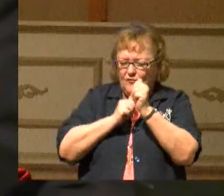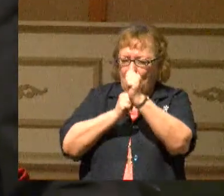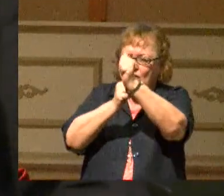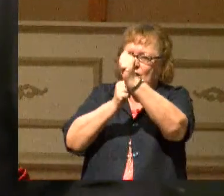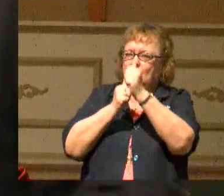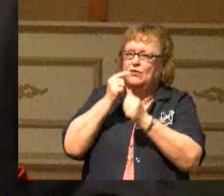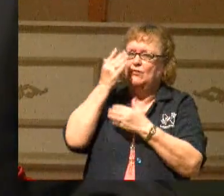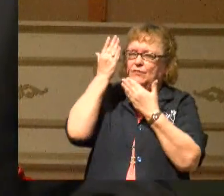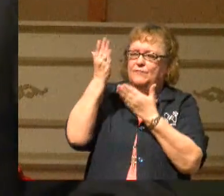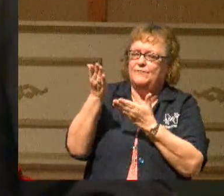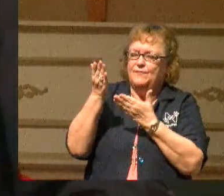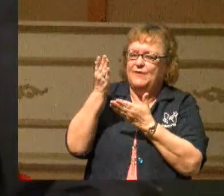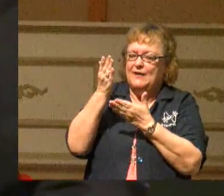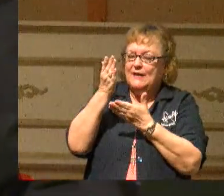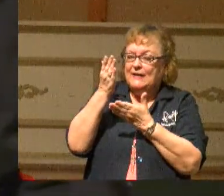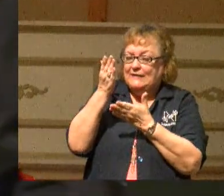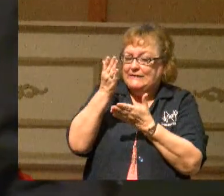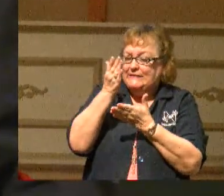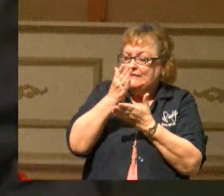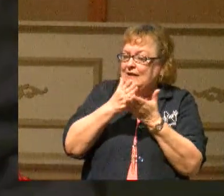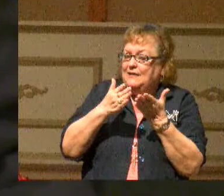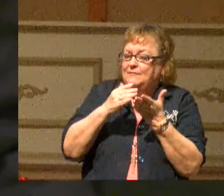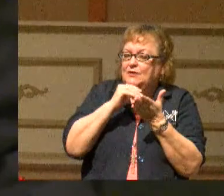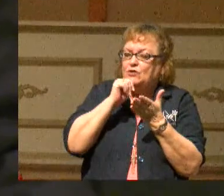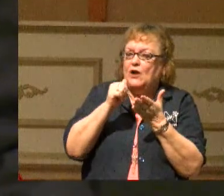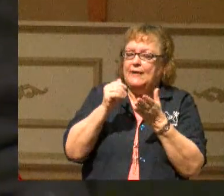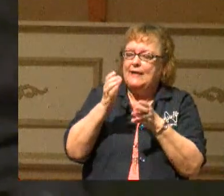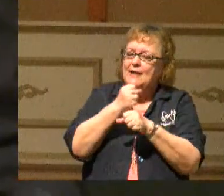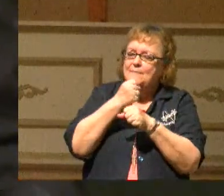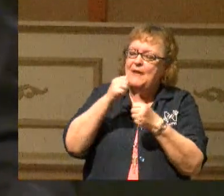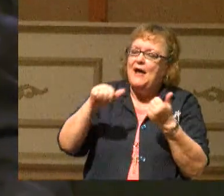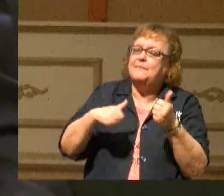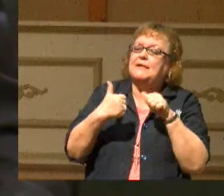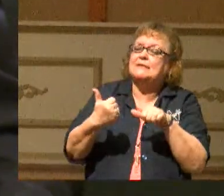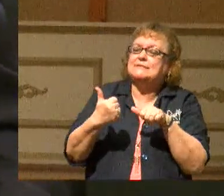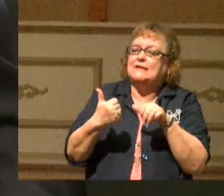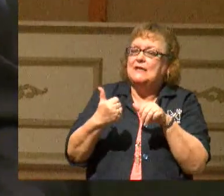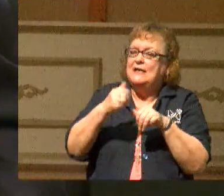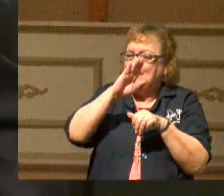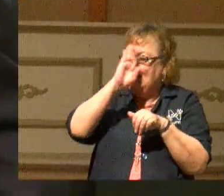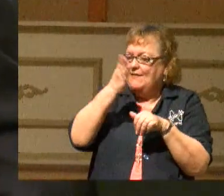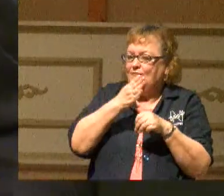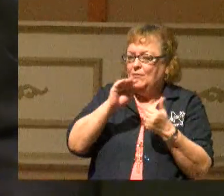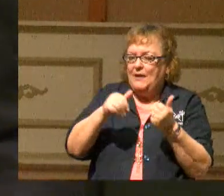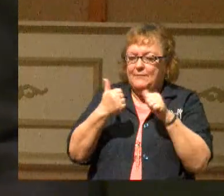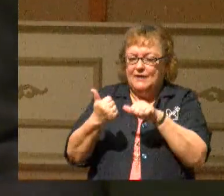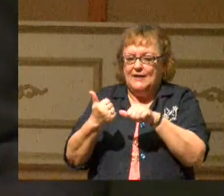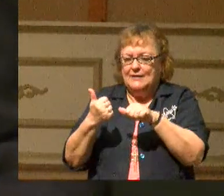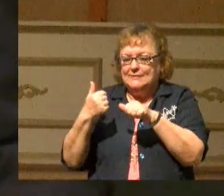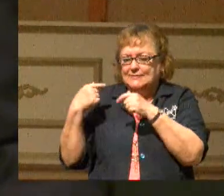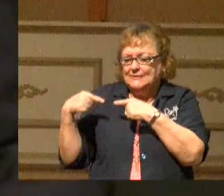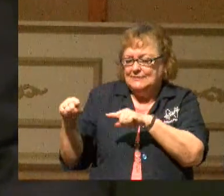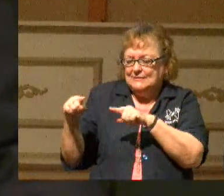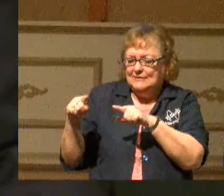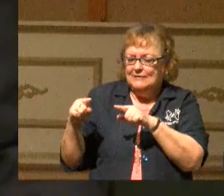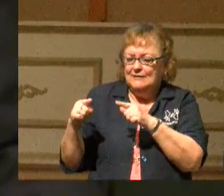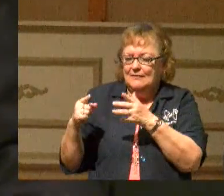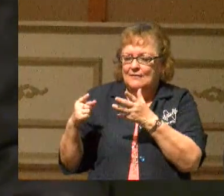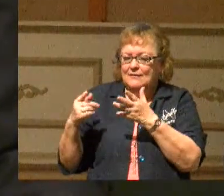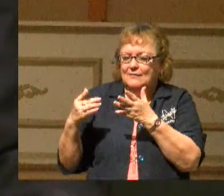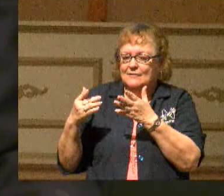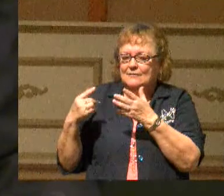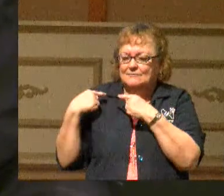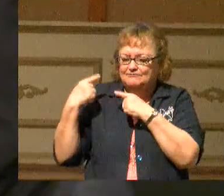Lord, there are some that need to get baptized, never been baptized since they got saved. I pray that today